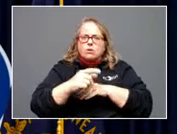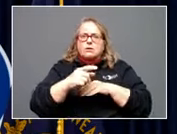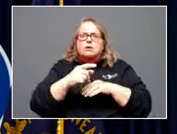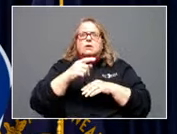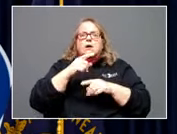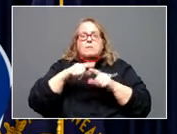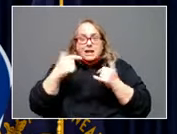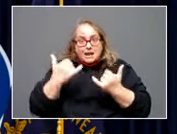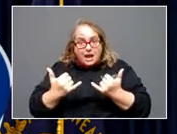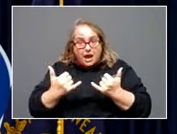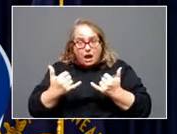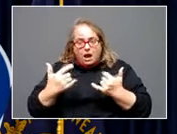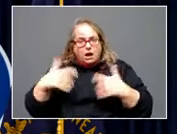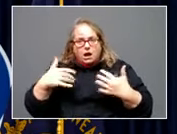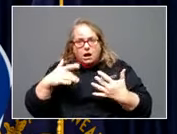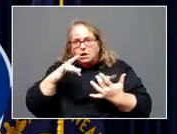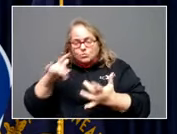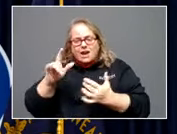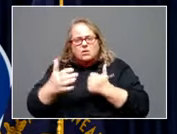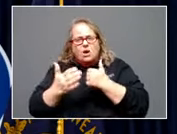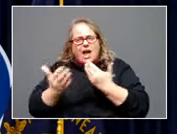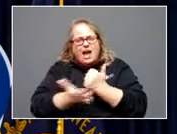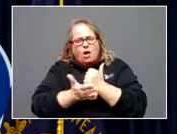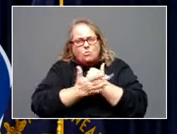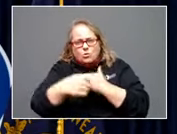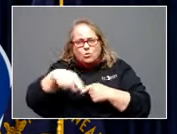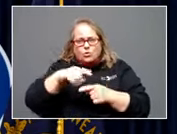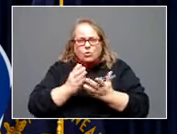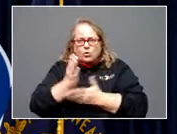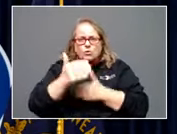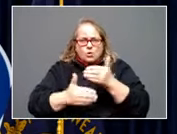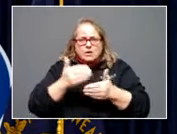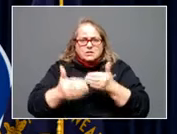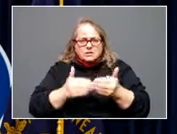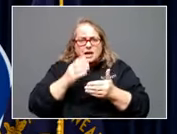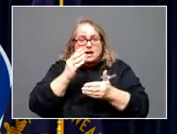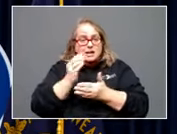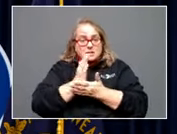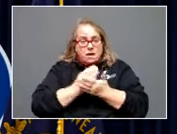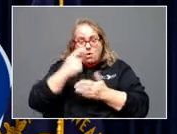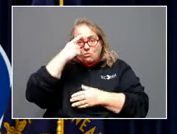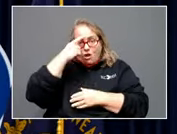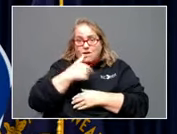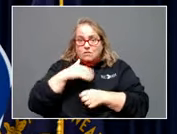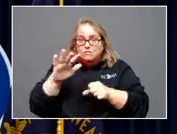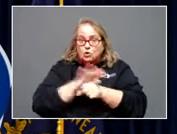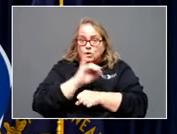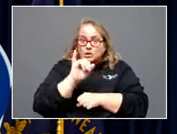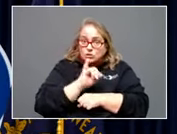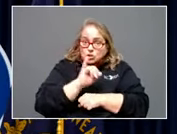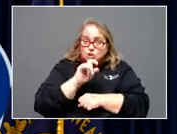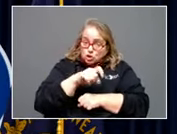And then there are some that believe that they were fully insured, wondering if they need to go through the process.